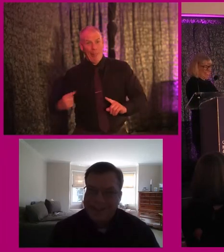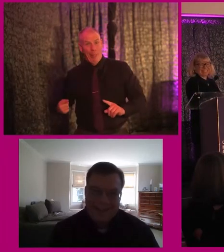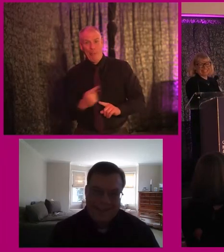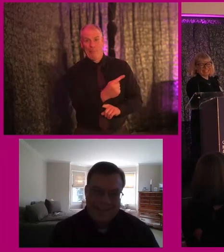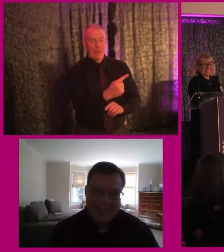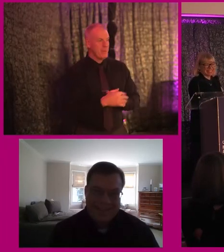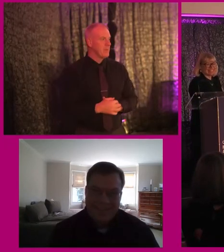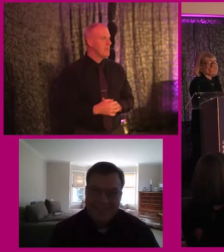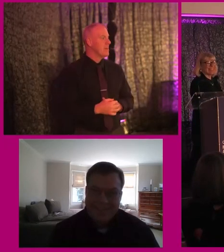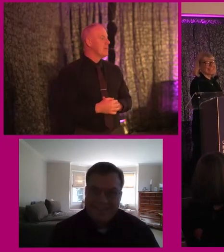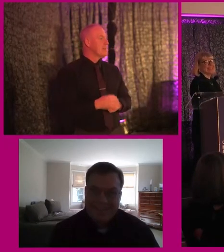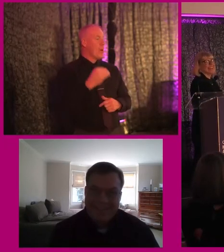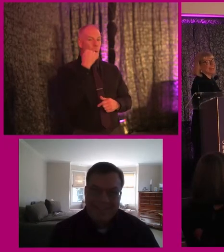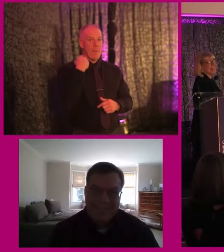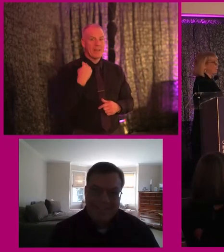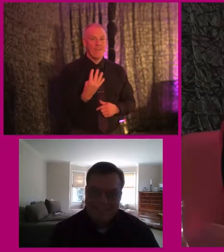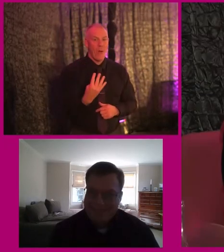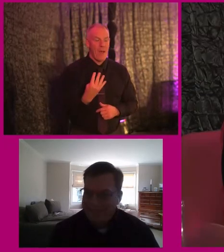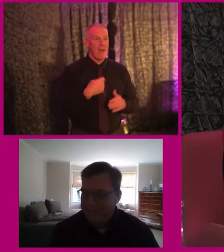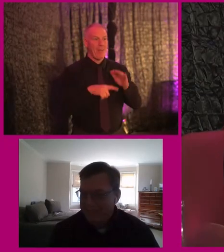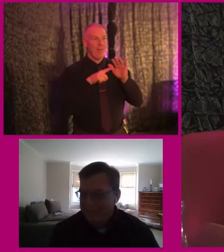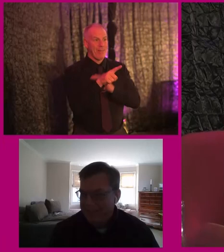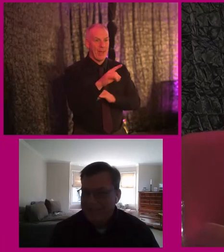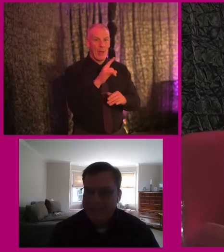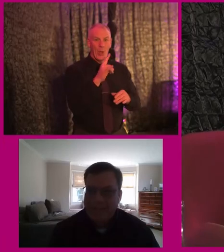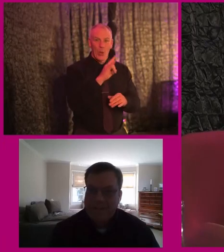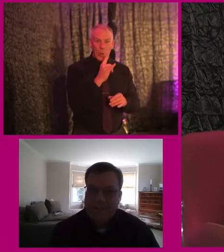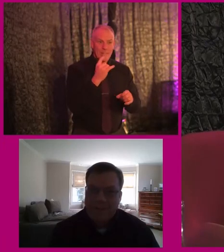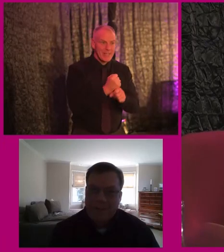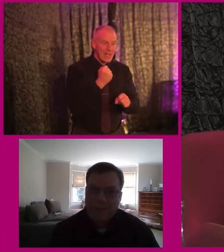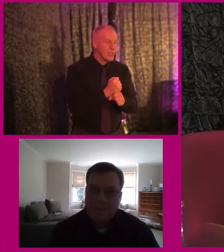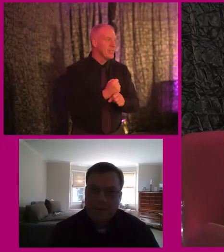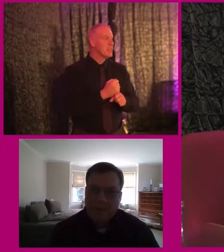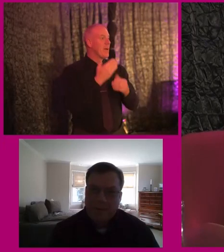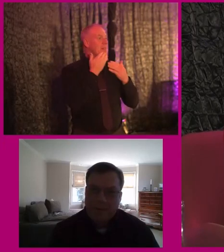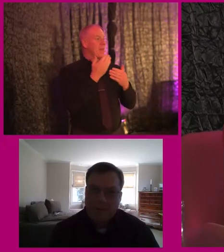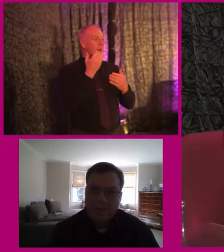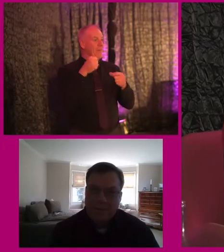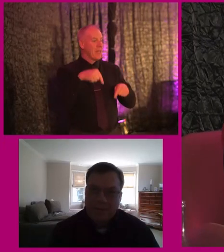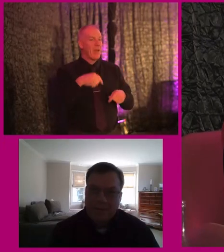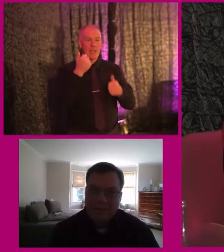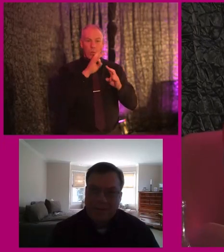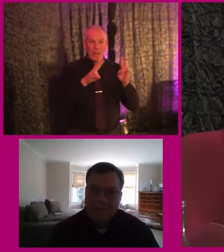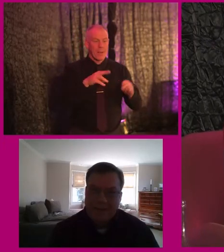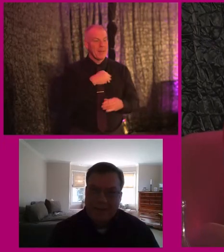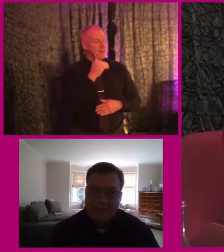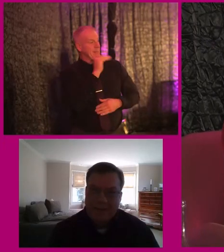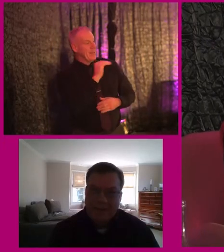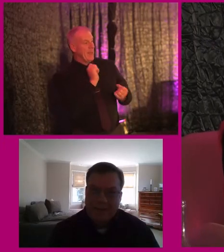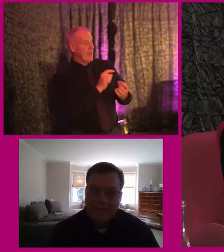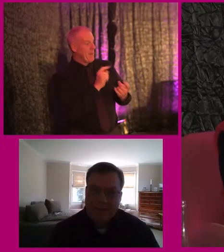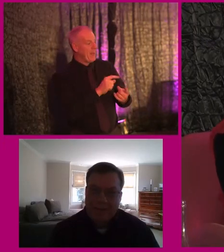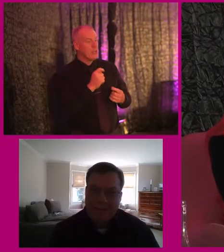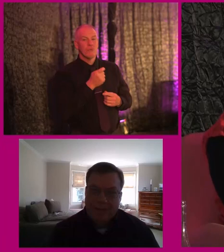So it's quarter past four, so we're going to have to run there to get over to Houston. So thanks again for having us. And if you have any questions at all, direct them towards our